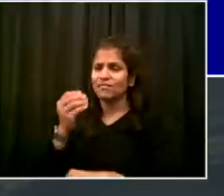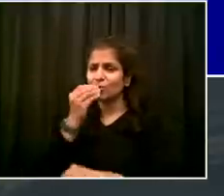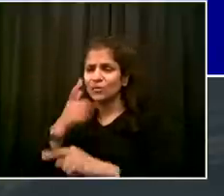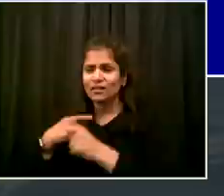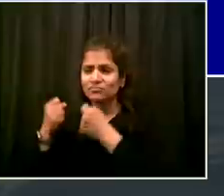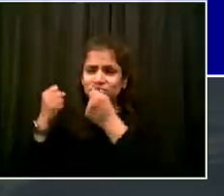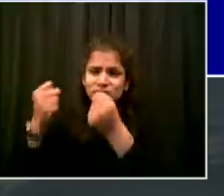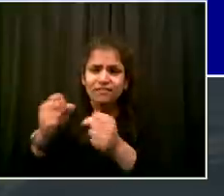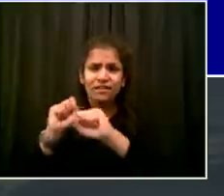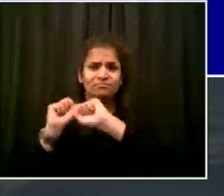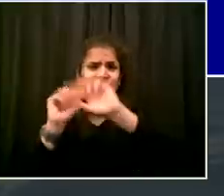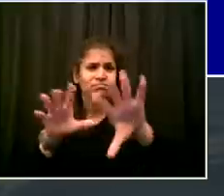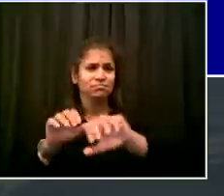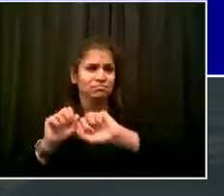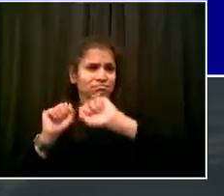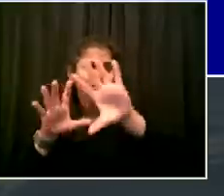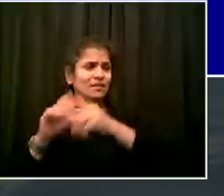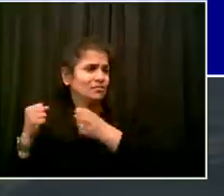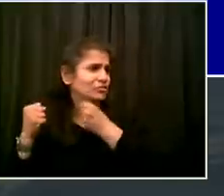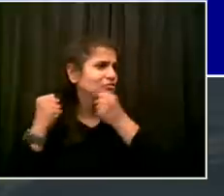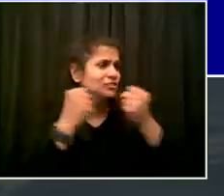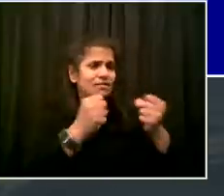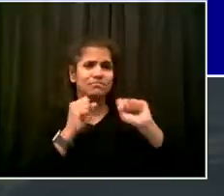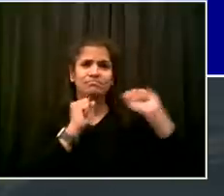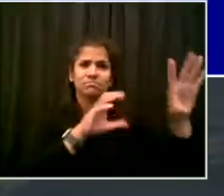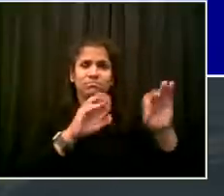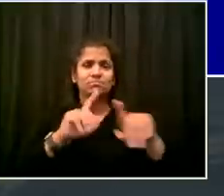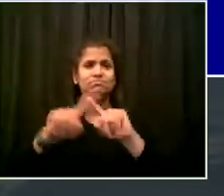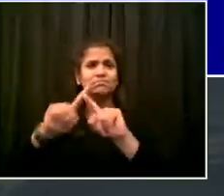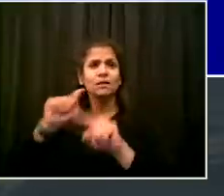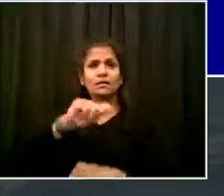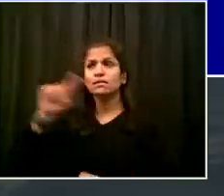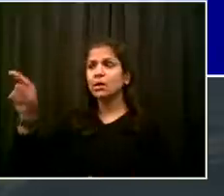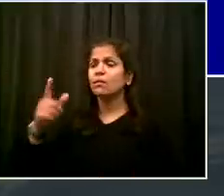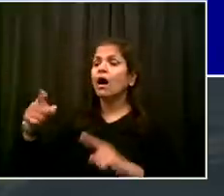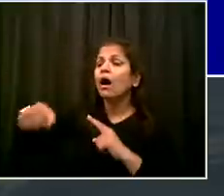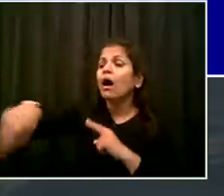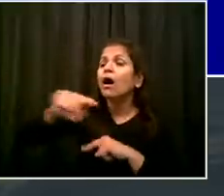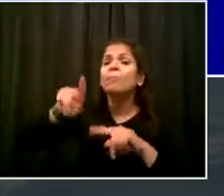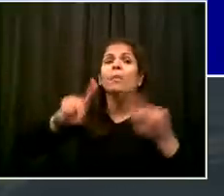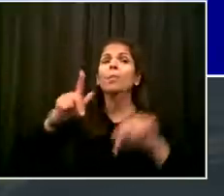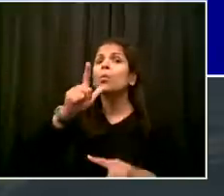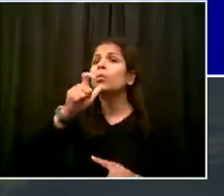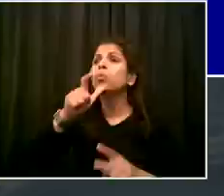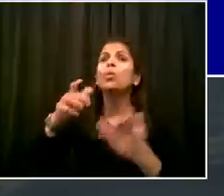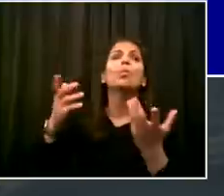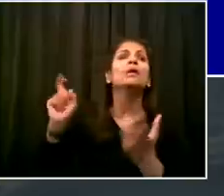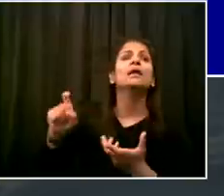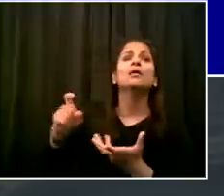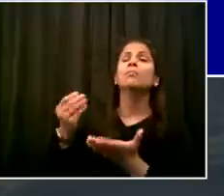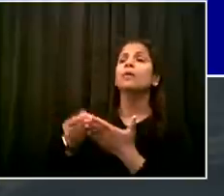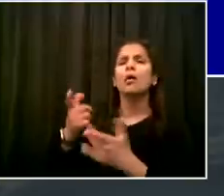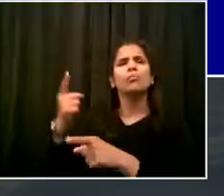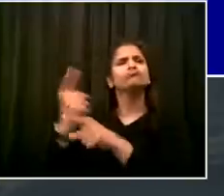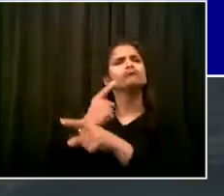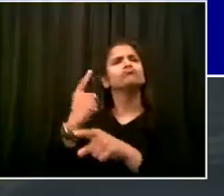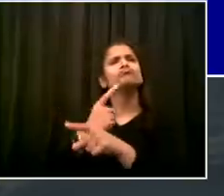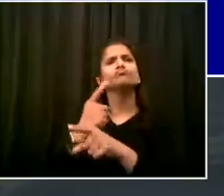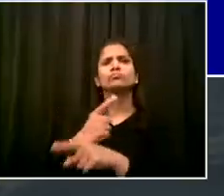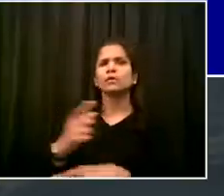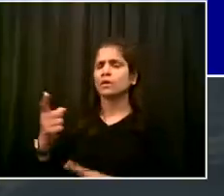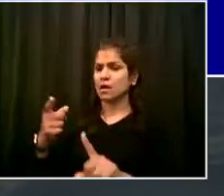wasn't there anymore. And they don't have that paycheck and they don't have enough money to feed their family. Think about